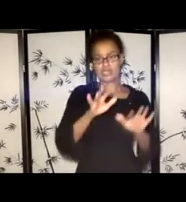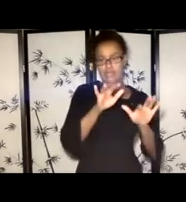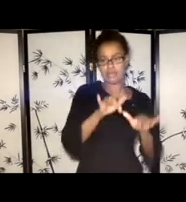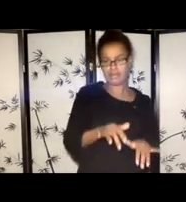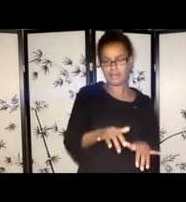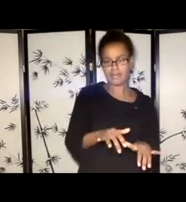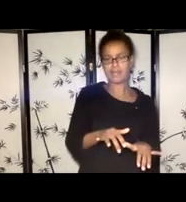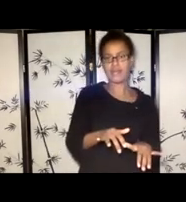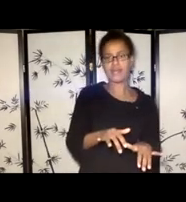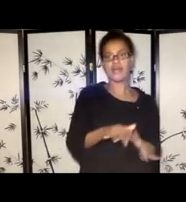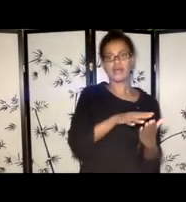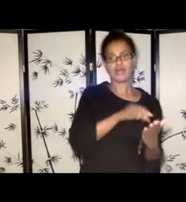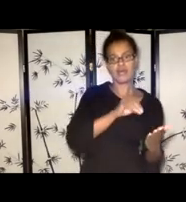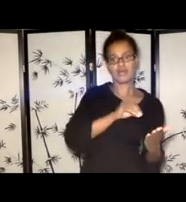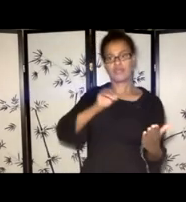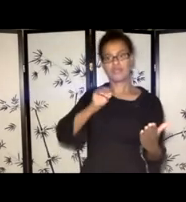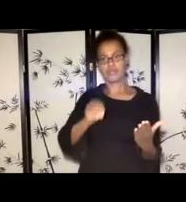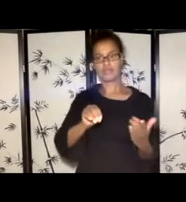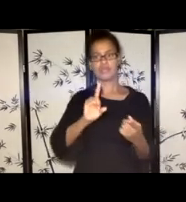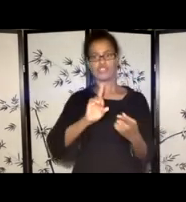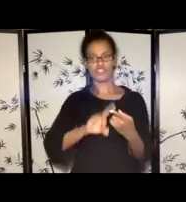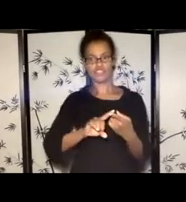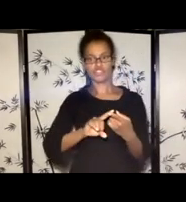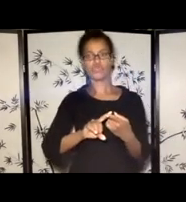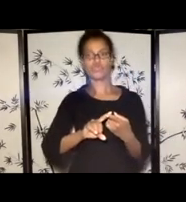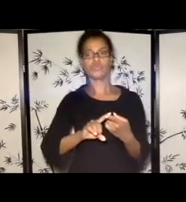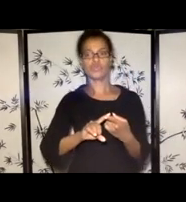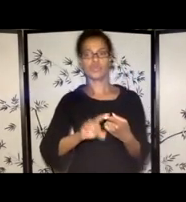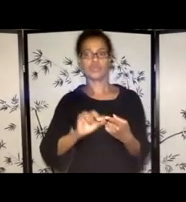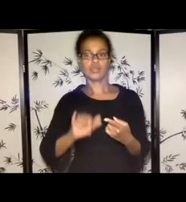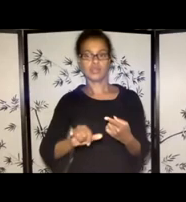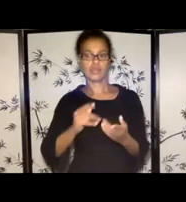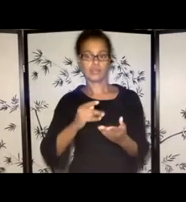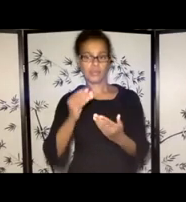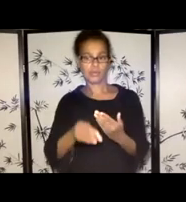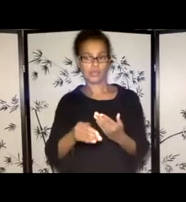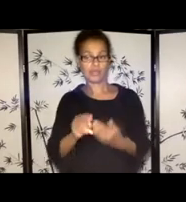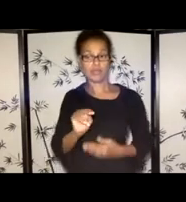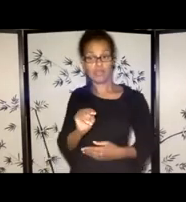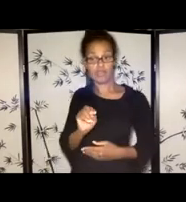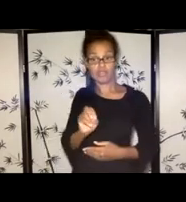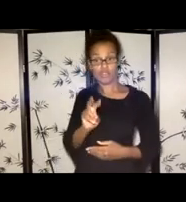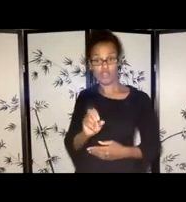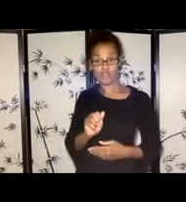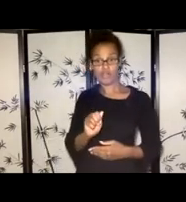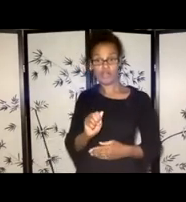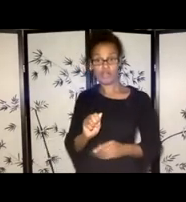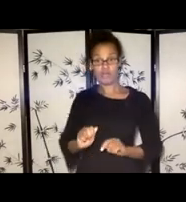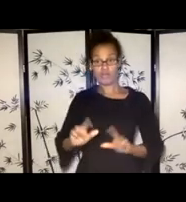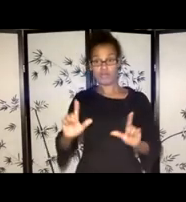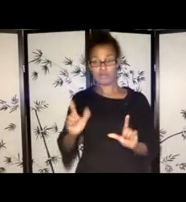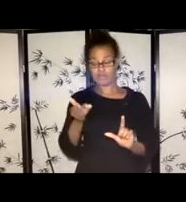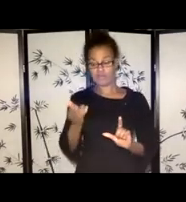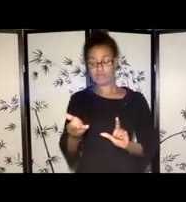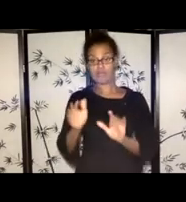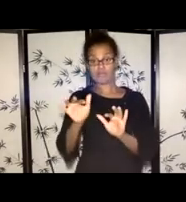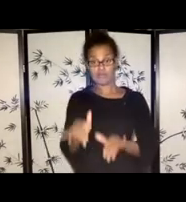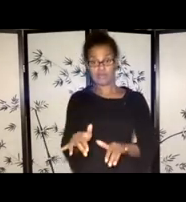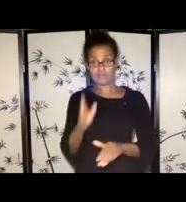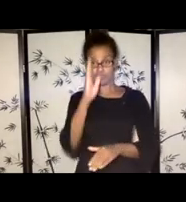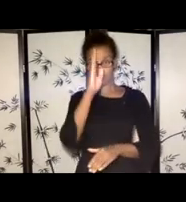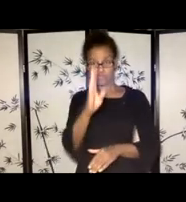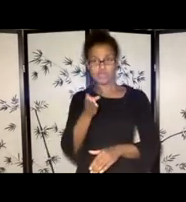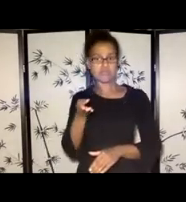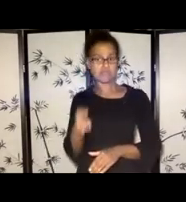directly in NOVA within these tabs. But keep in mind that we